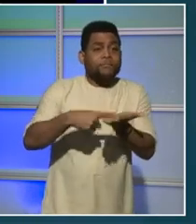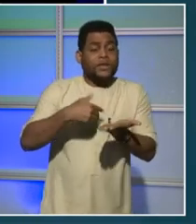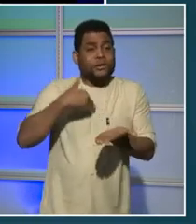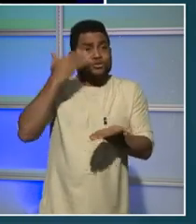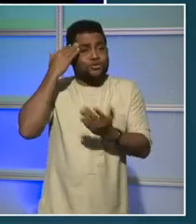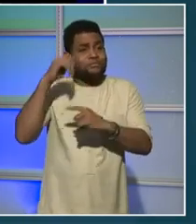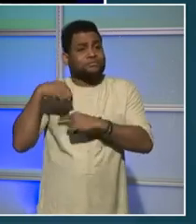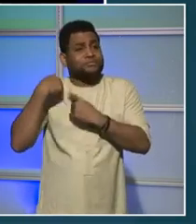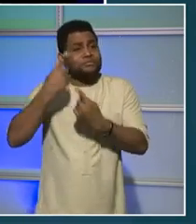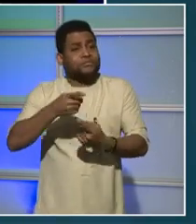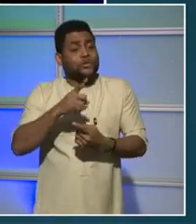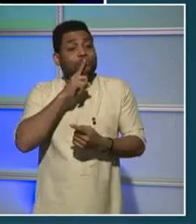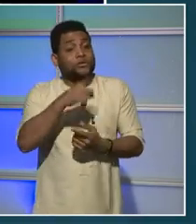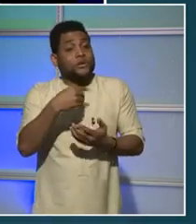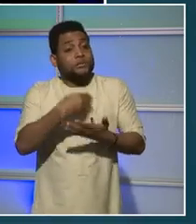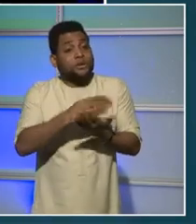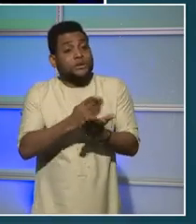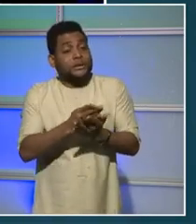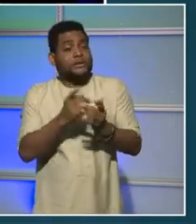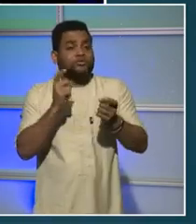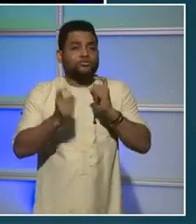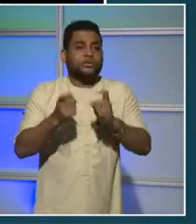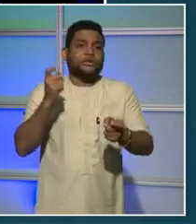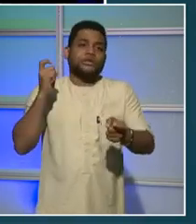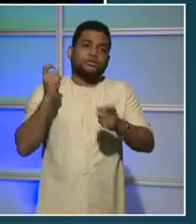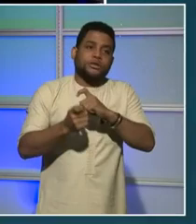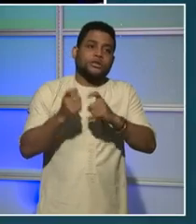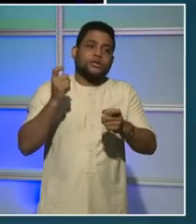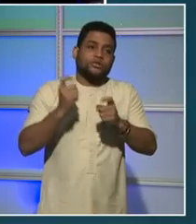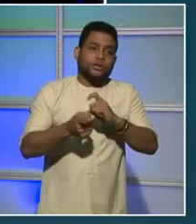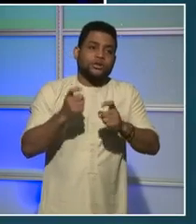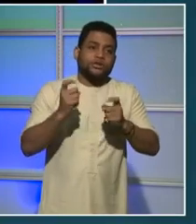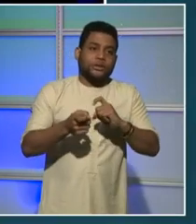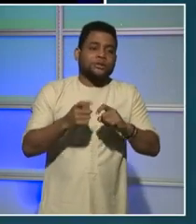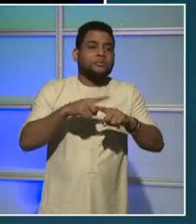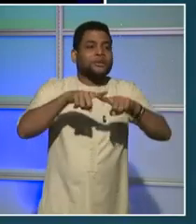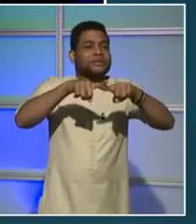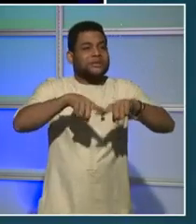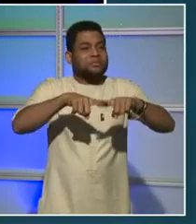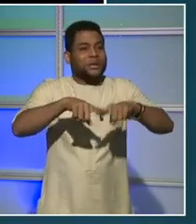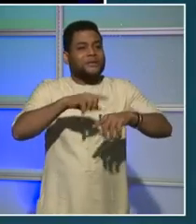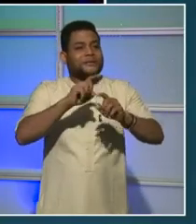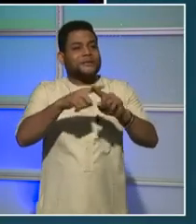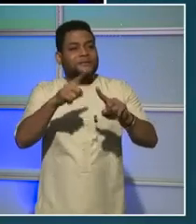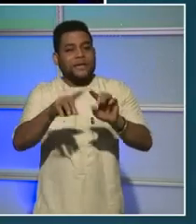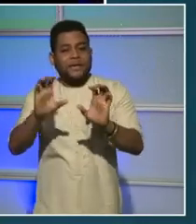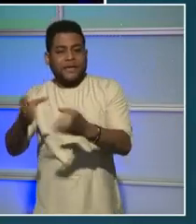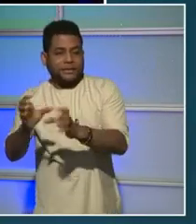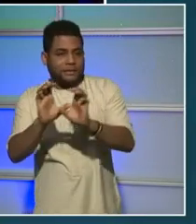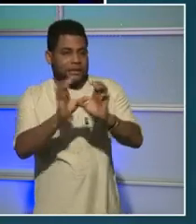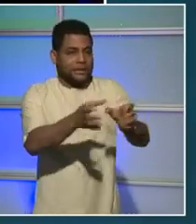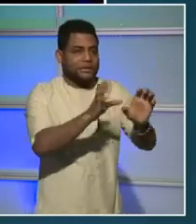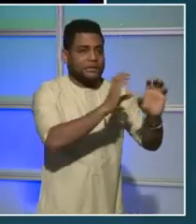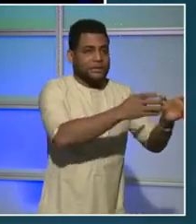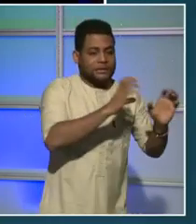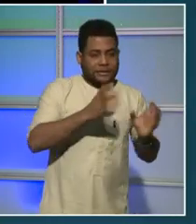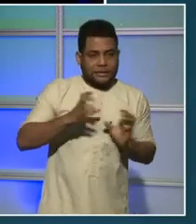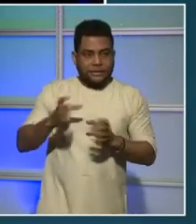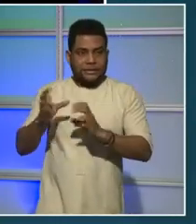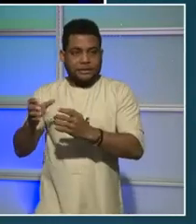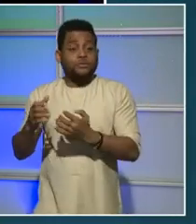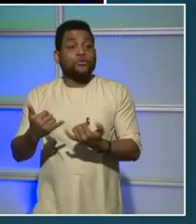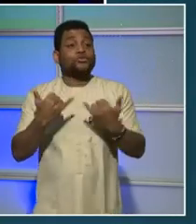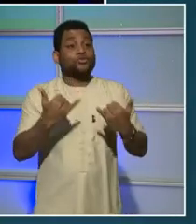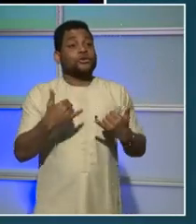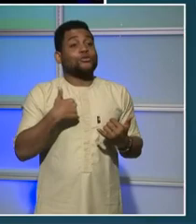think it's equaled out across the clusters a little bit. And today, I really want to thank my team. I want to thank